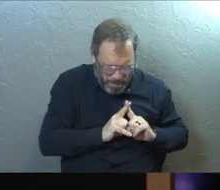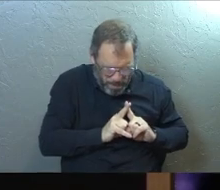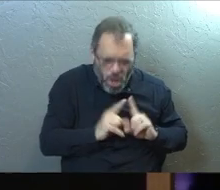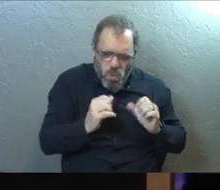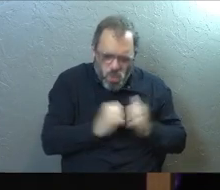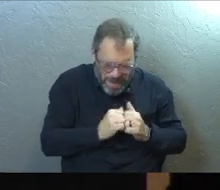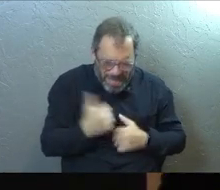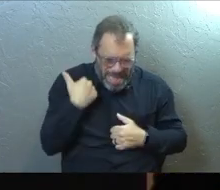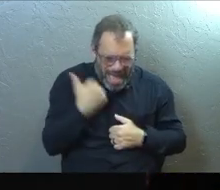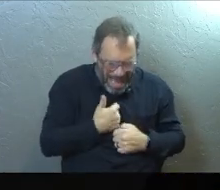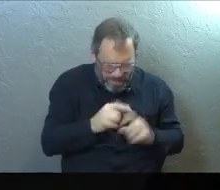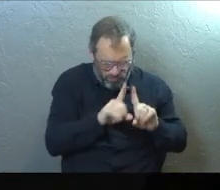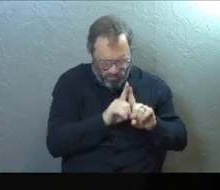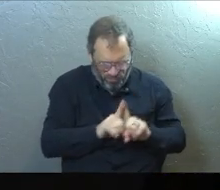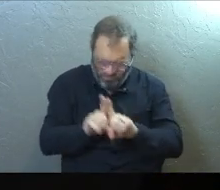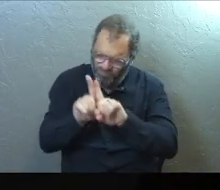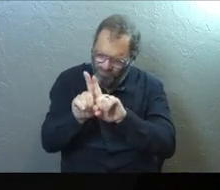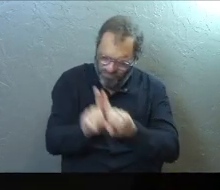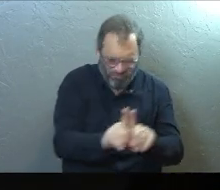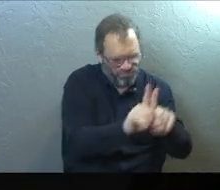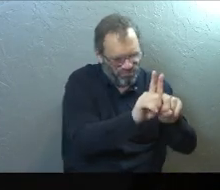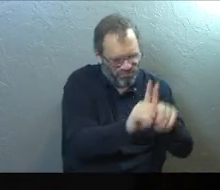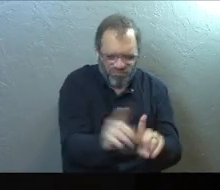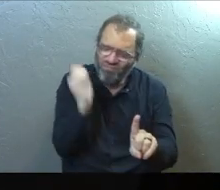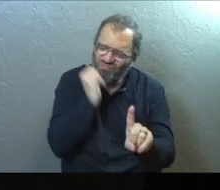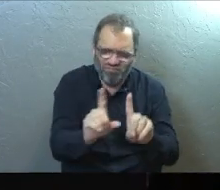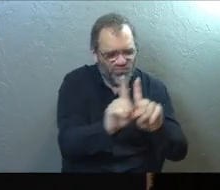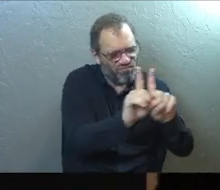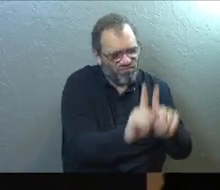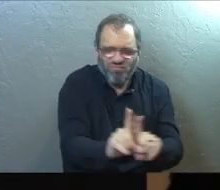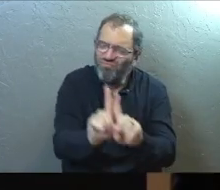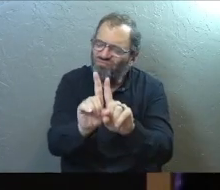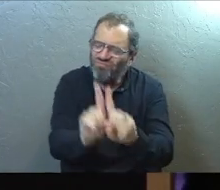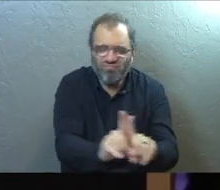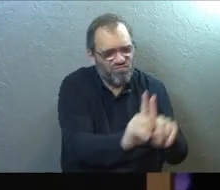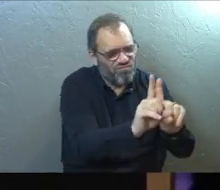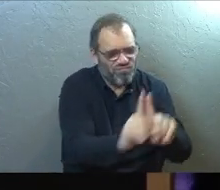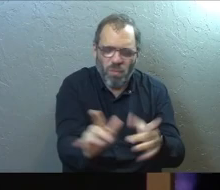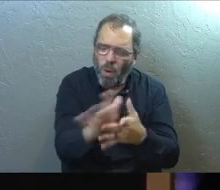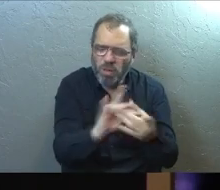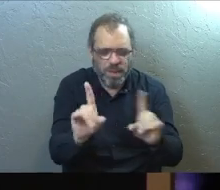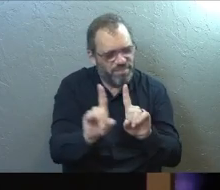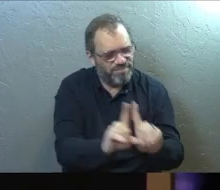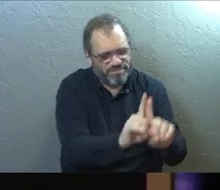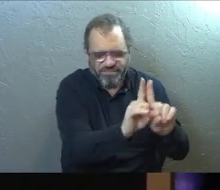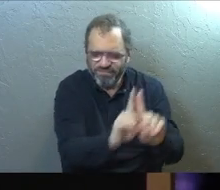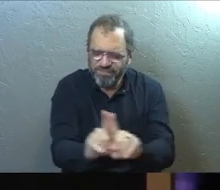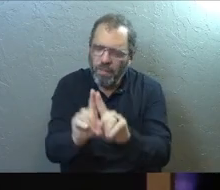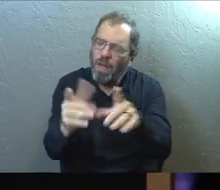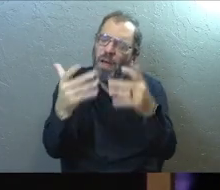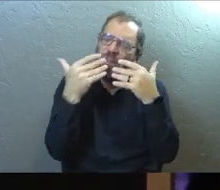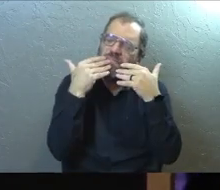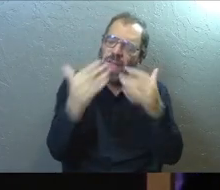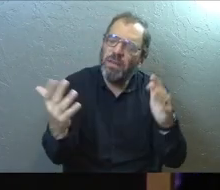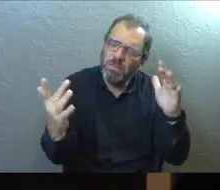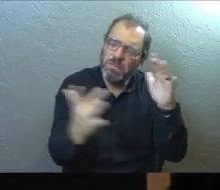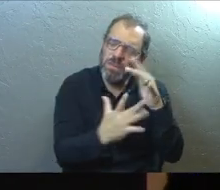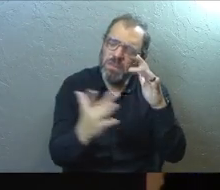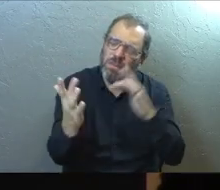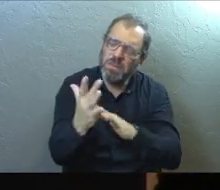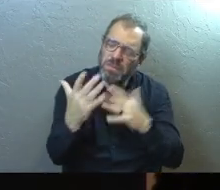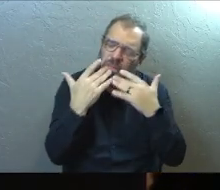alongside of us day by day, moment by moment. Thank you, Jesus,